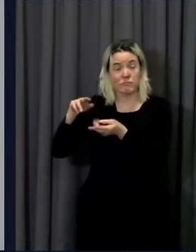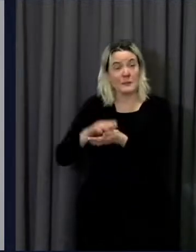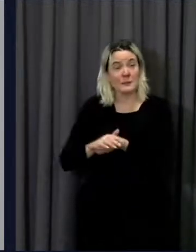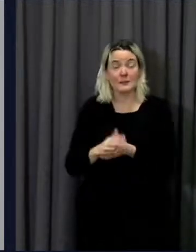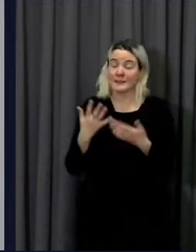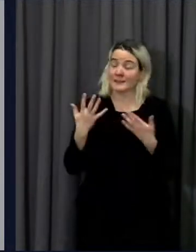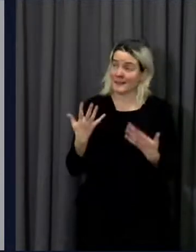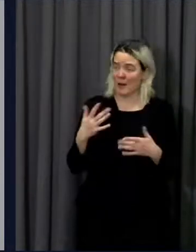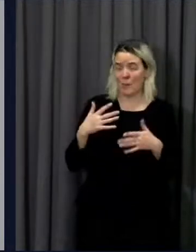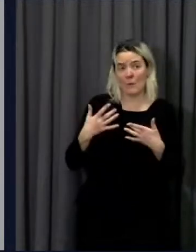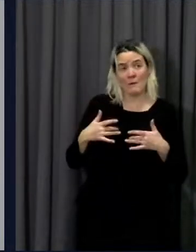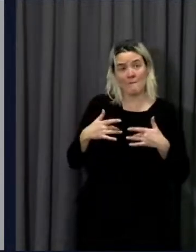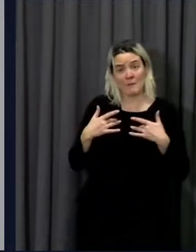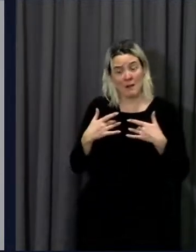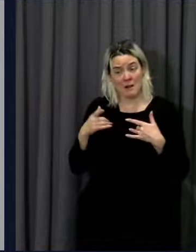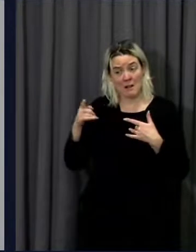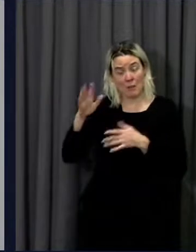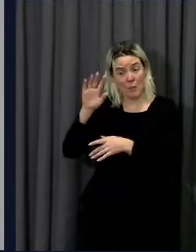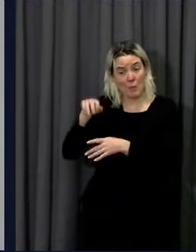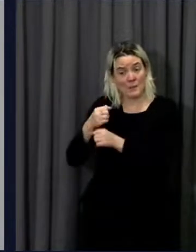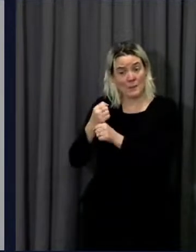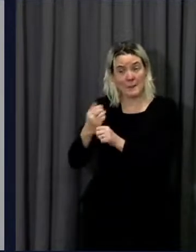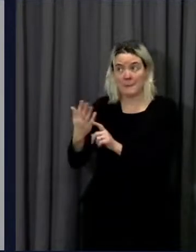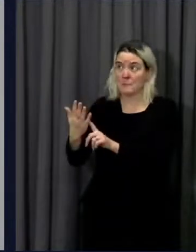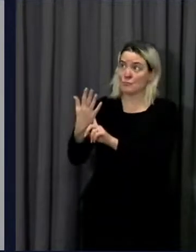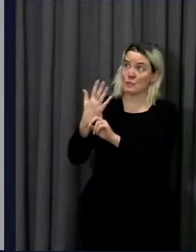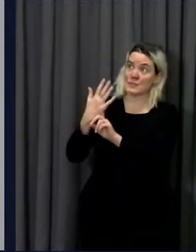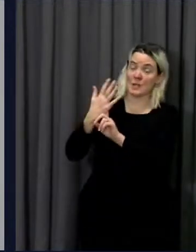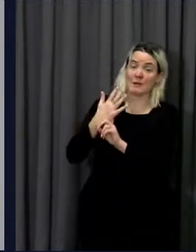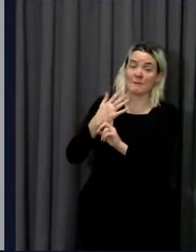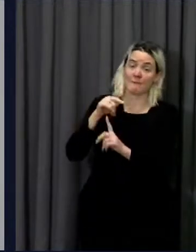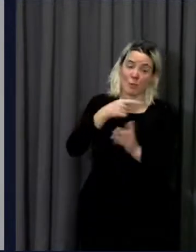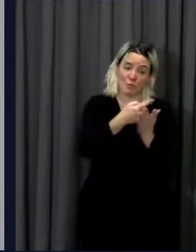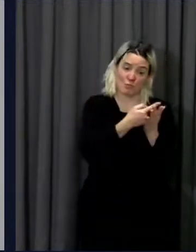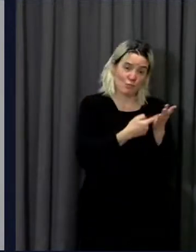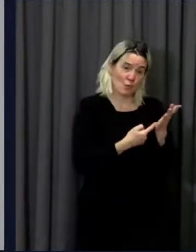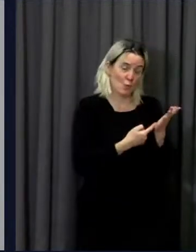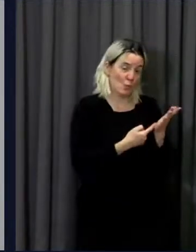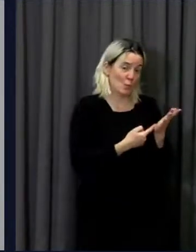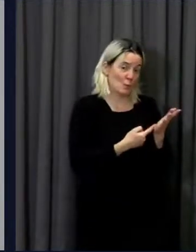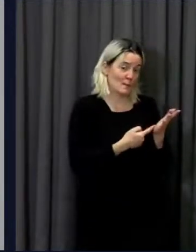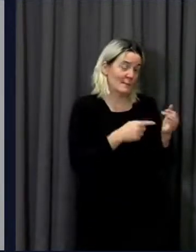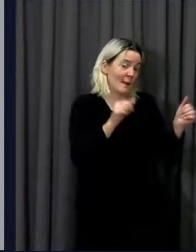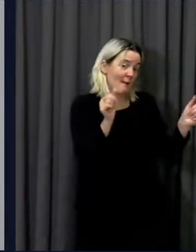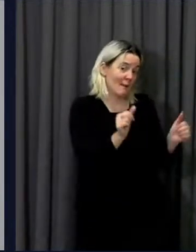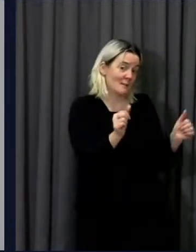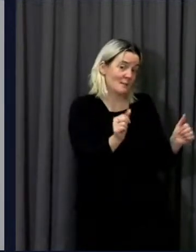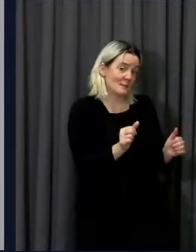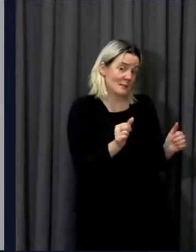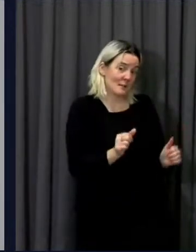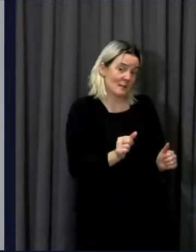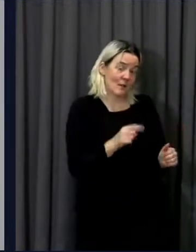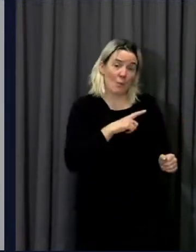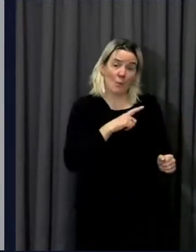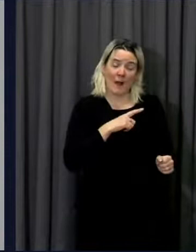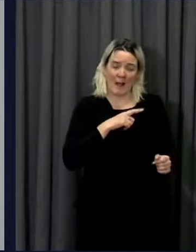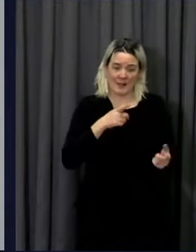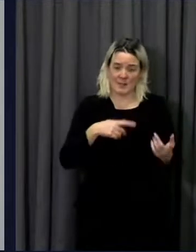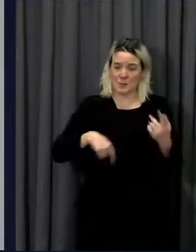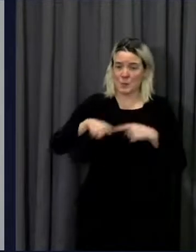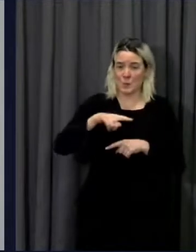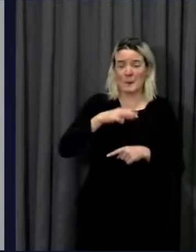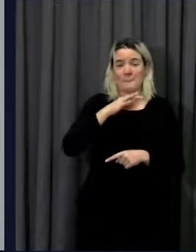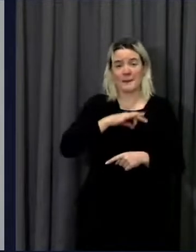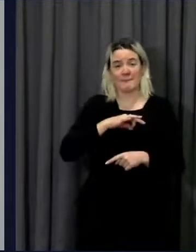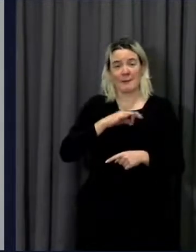a growing pressure on the Welsh Government to ease more coronavirus restrictions for the sake of people's mental health? And do you